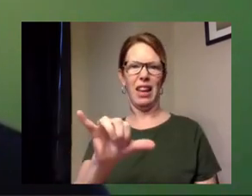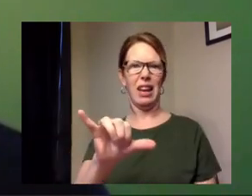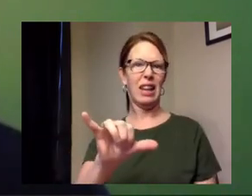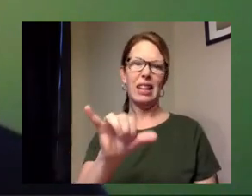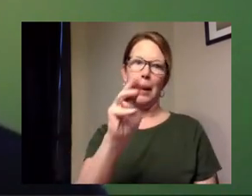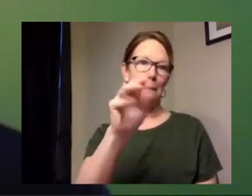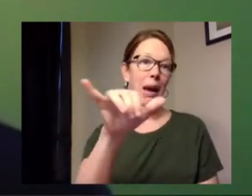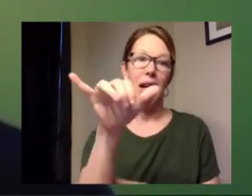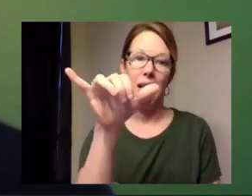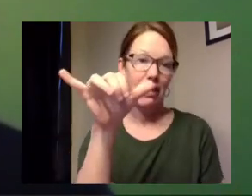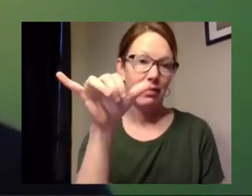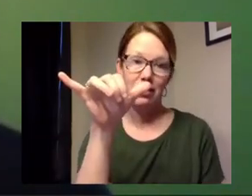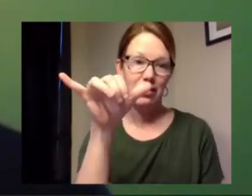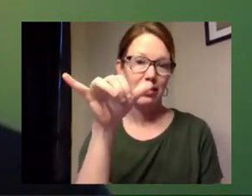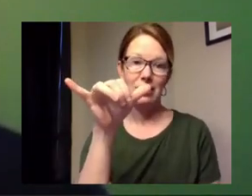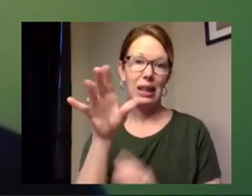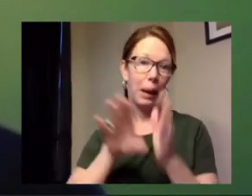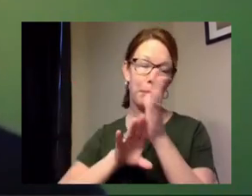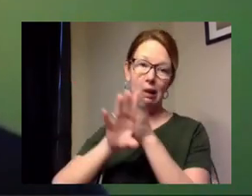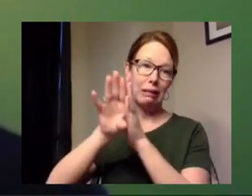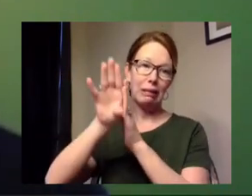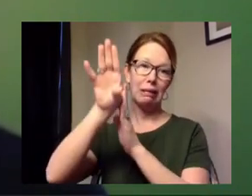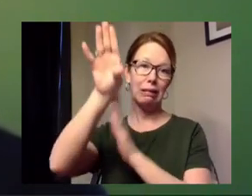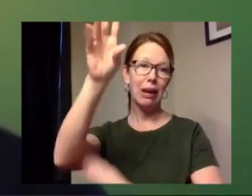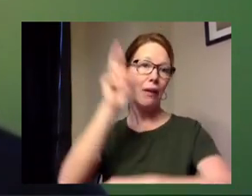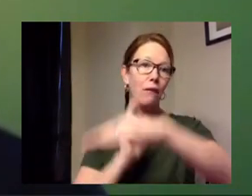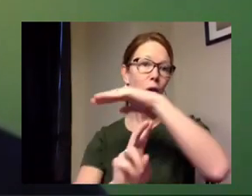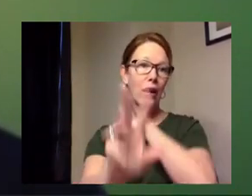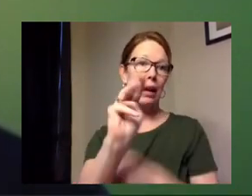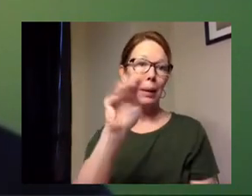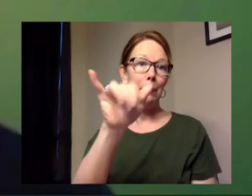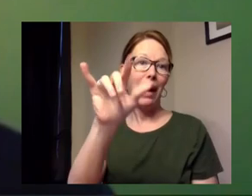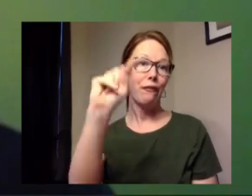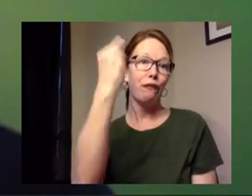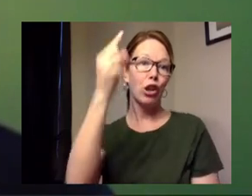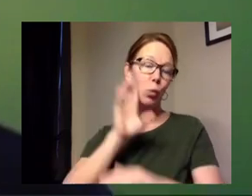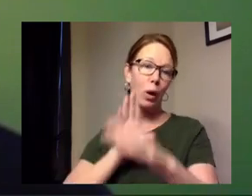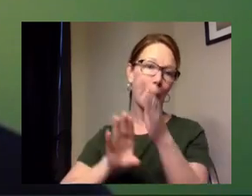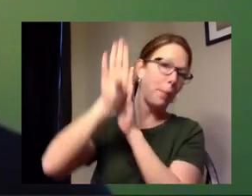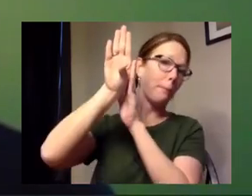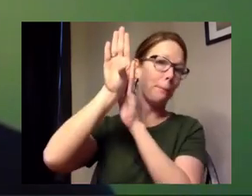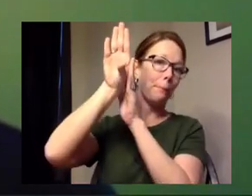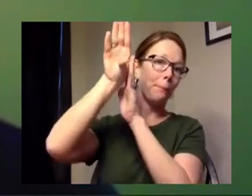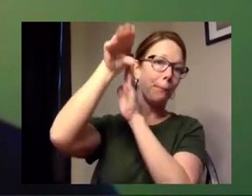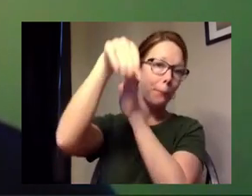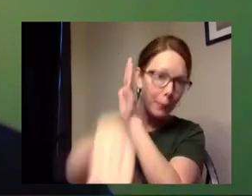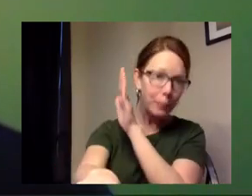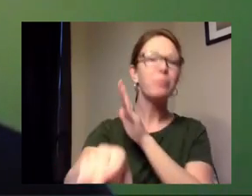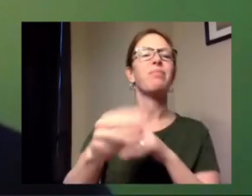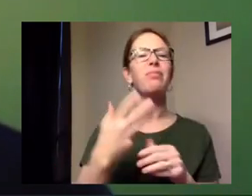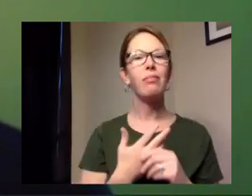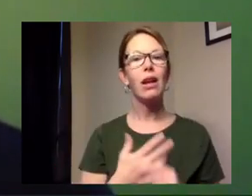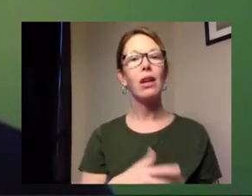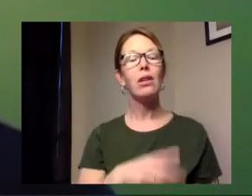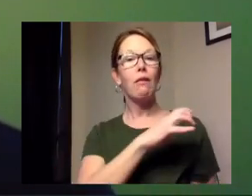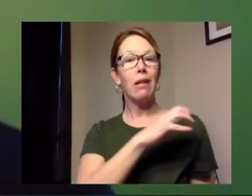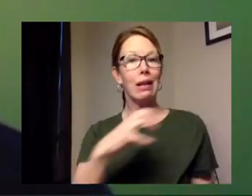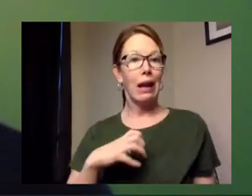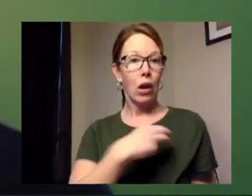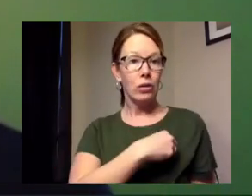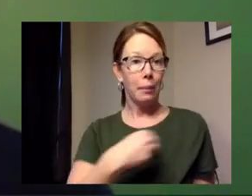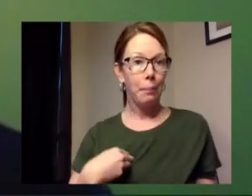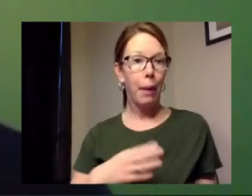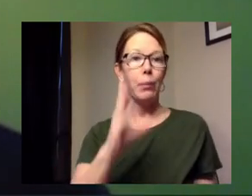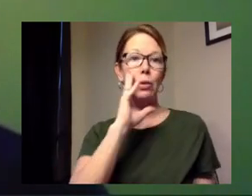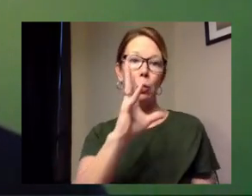as the peak impact is forecast for may 1st the council members who attend this call shall provide